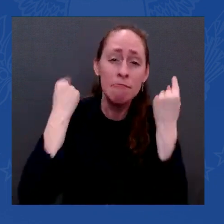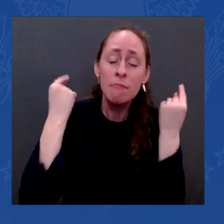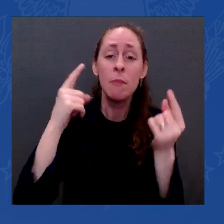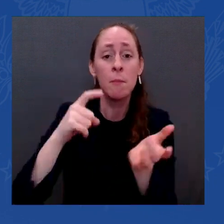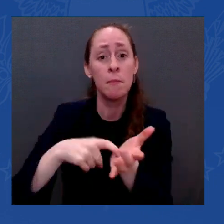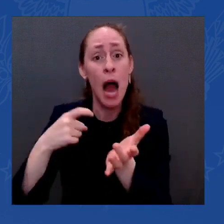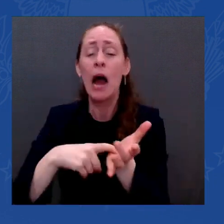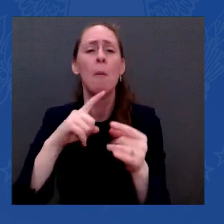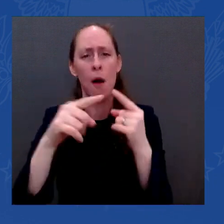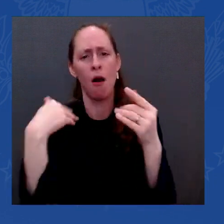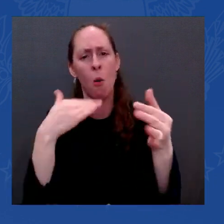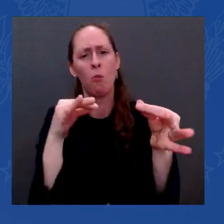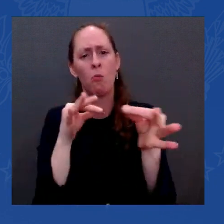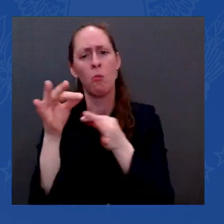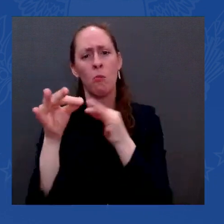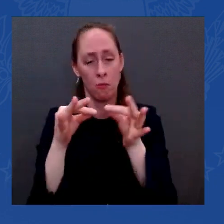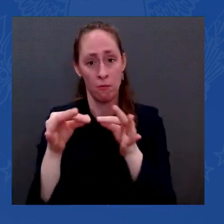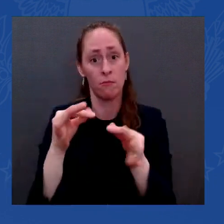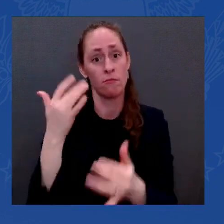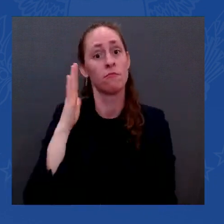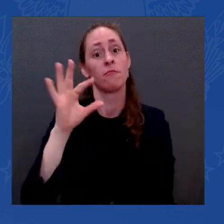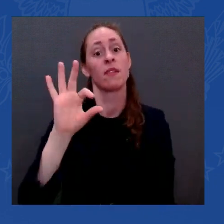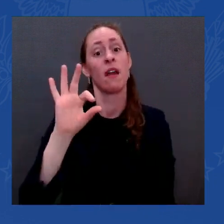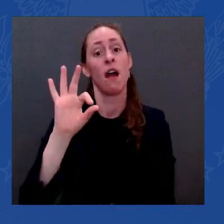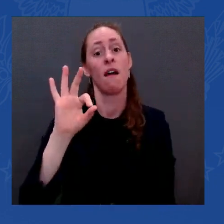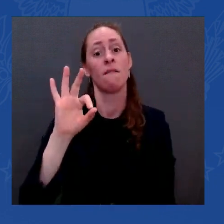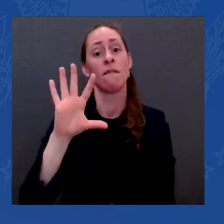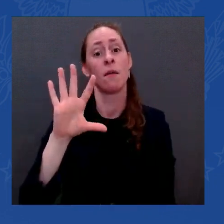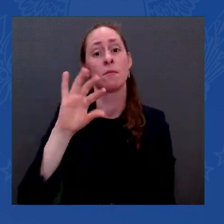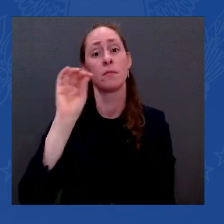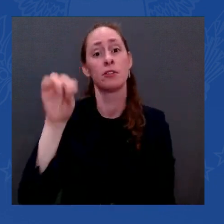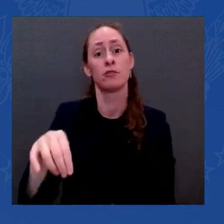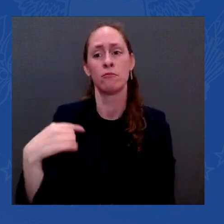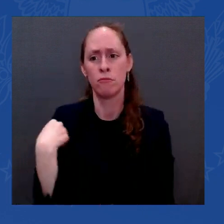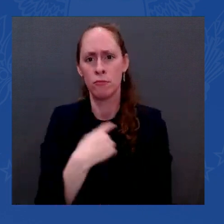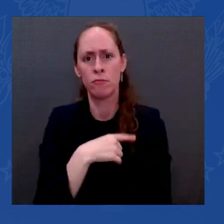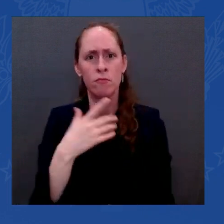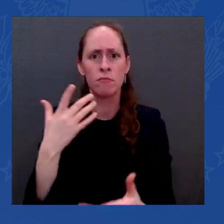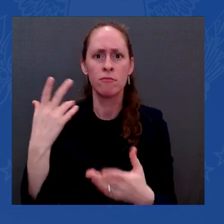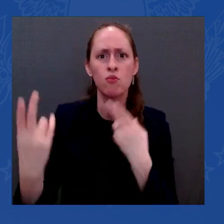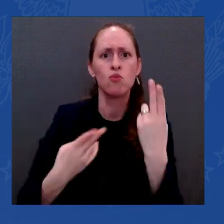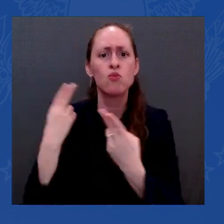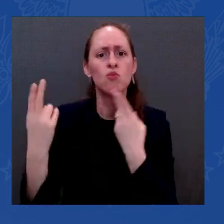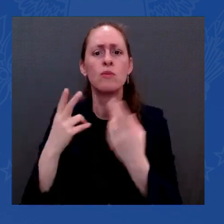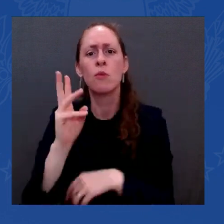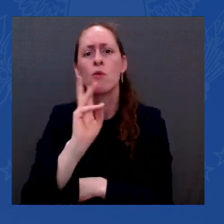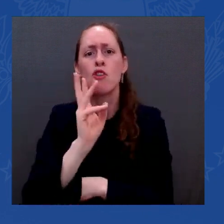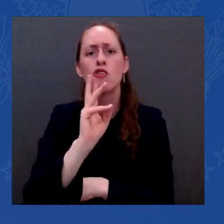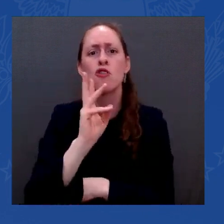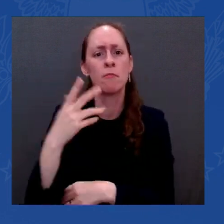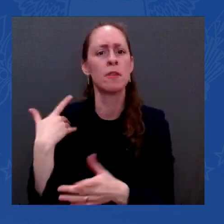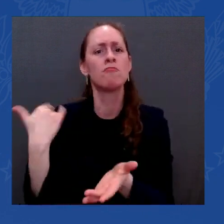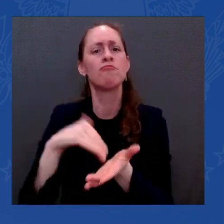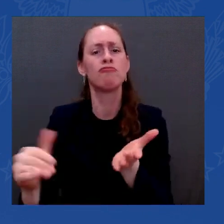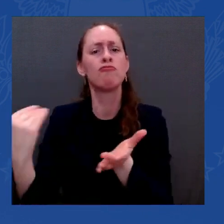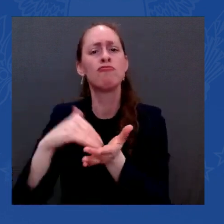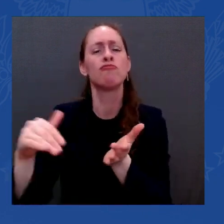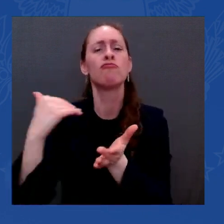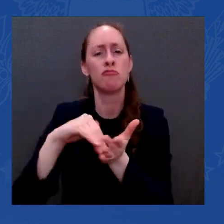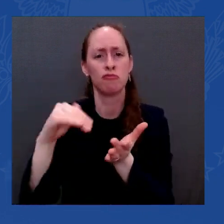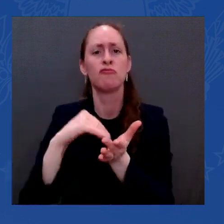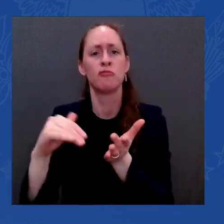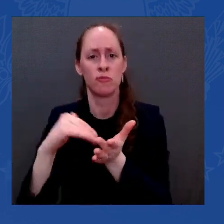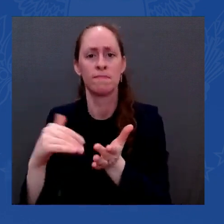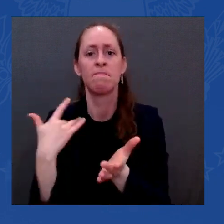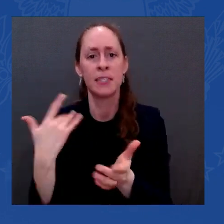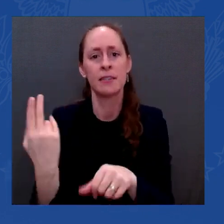recycled. So that means that not only are we competing globally, but we are also doing so in a way that, you know, as I've